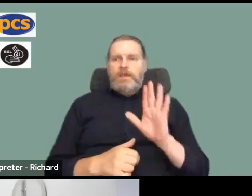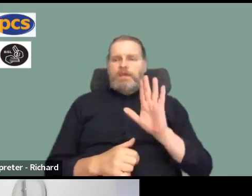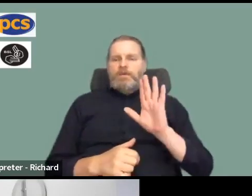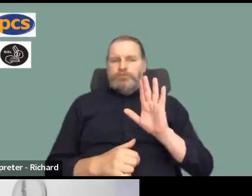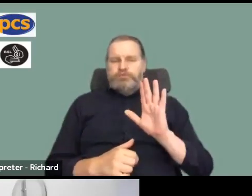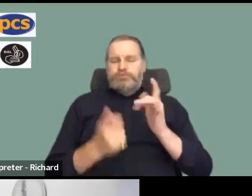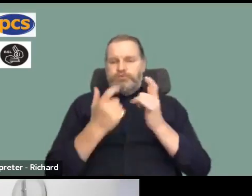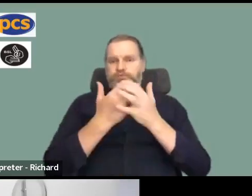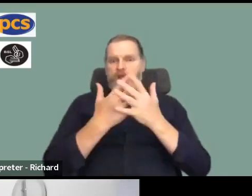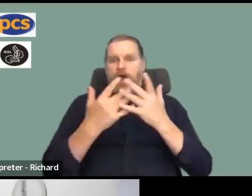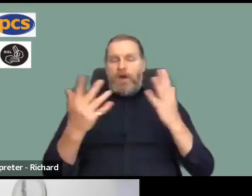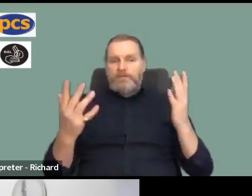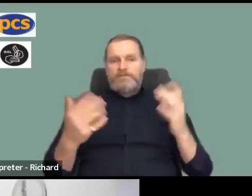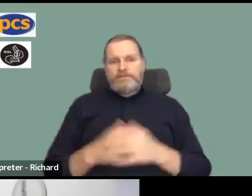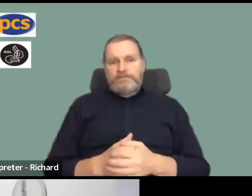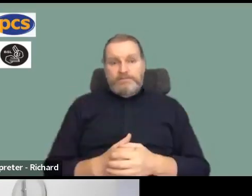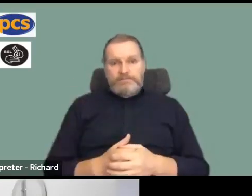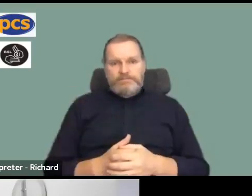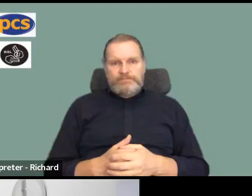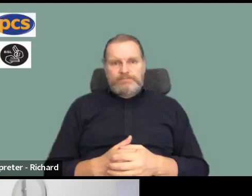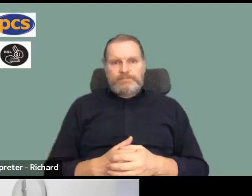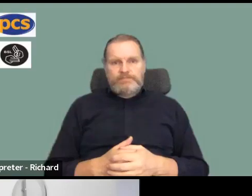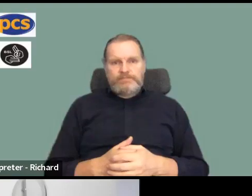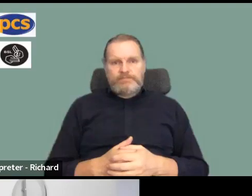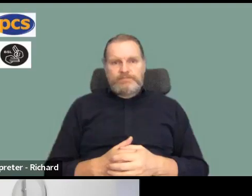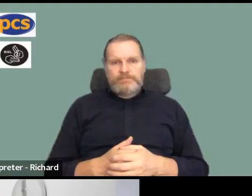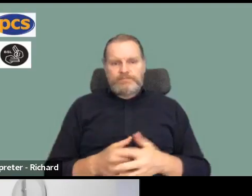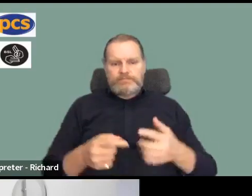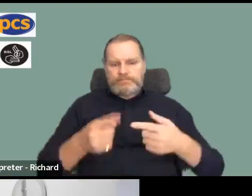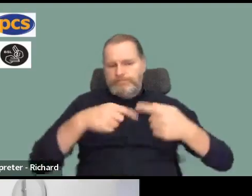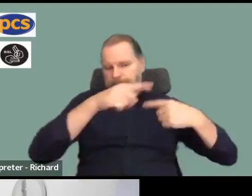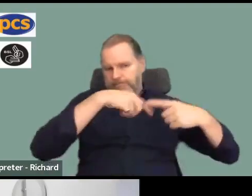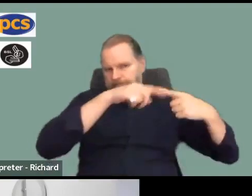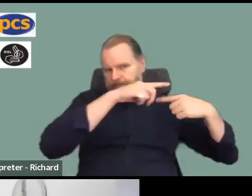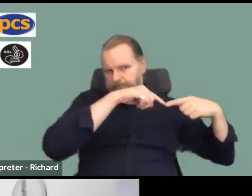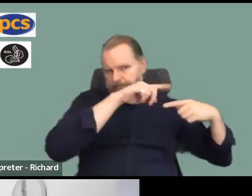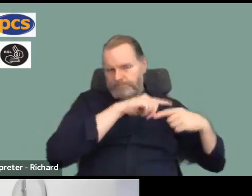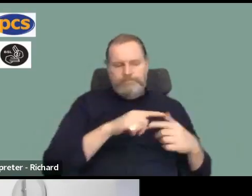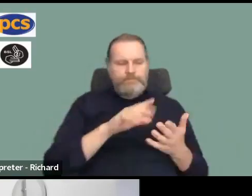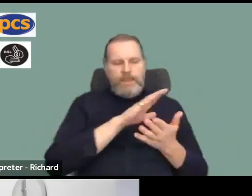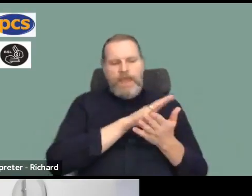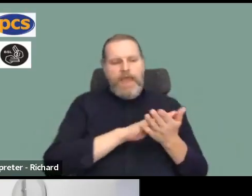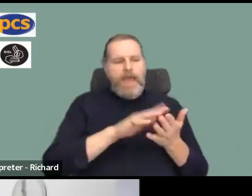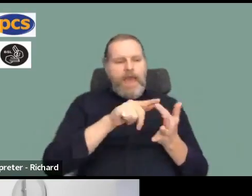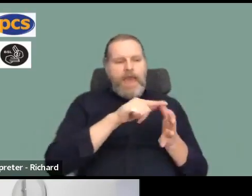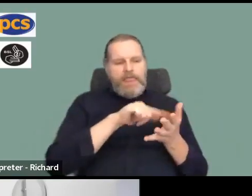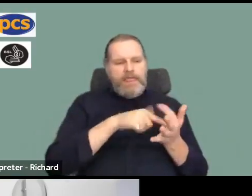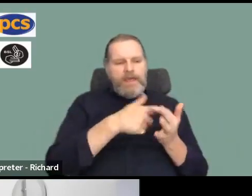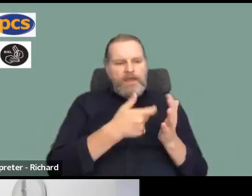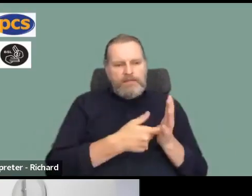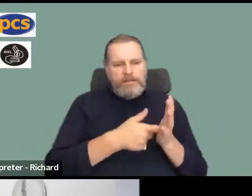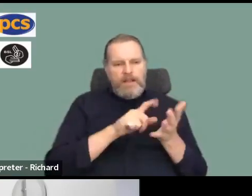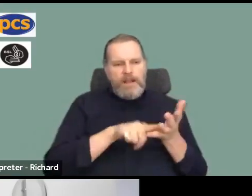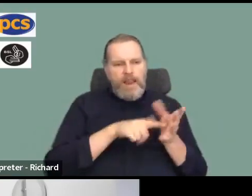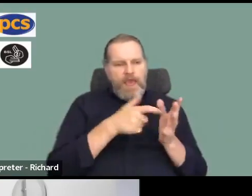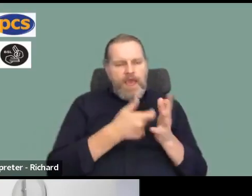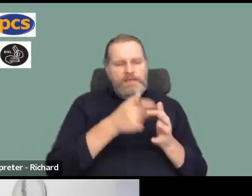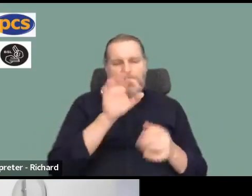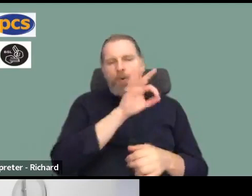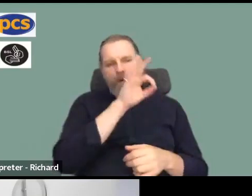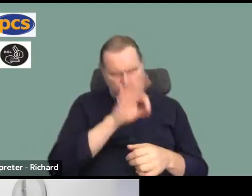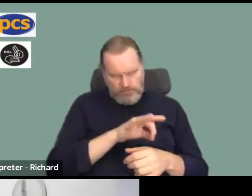Again, look, thanks. And, you know, going right back to starting to Heather and to Clara at the beginning and others who said it,